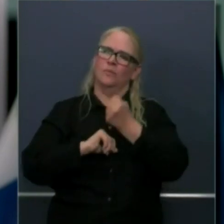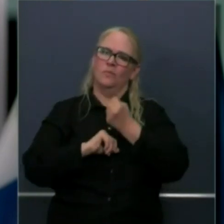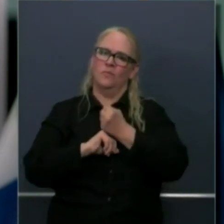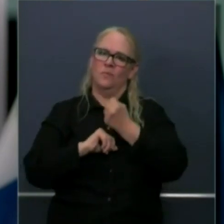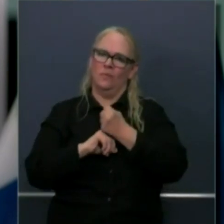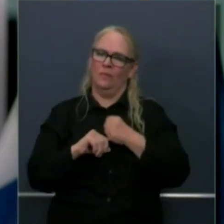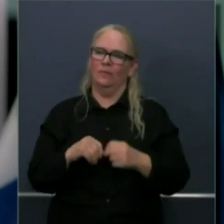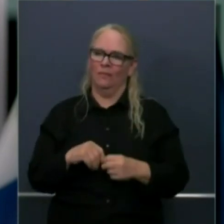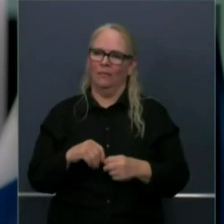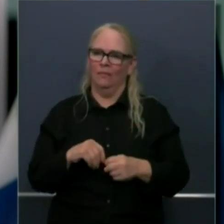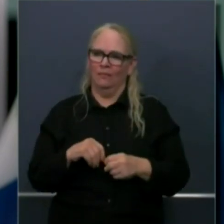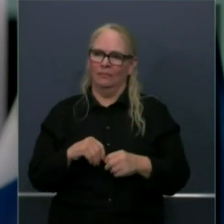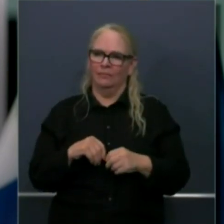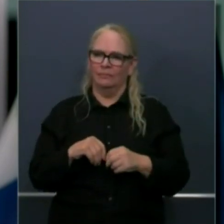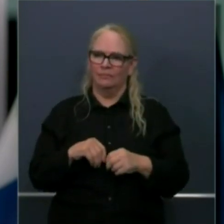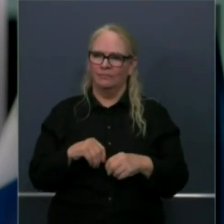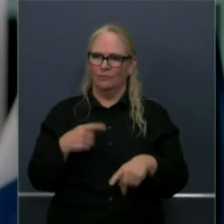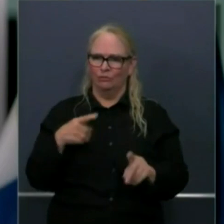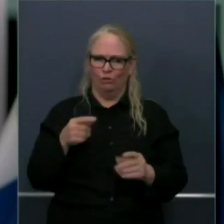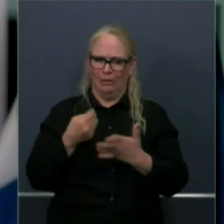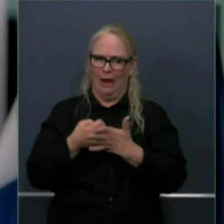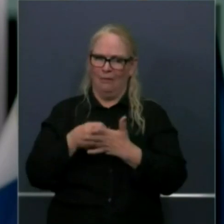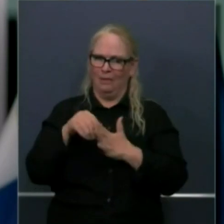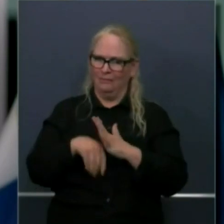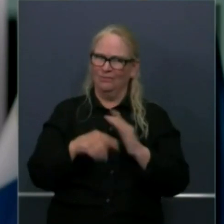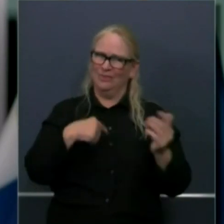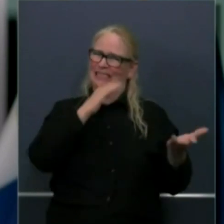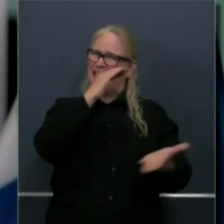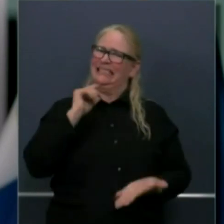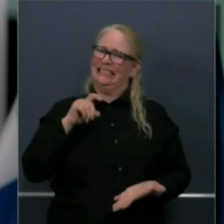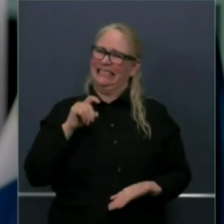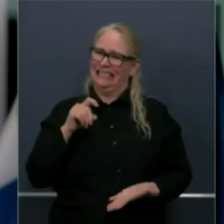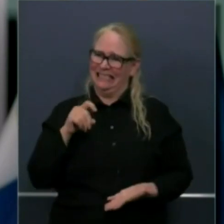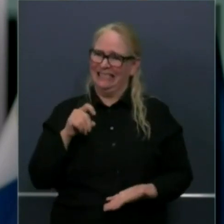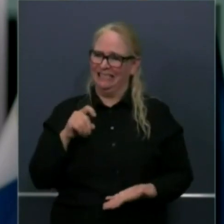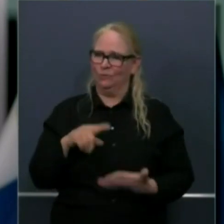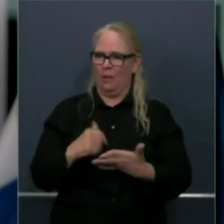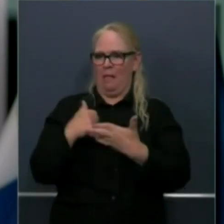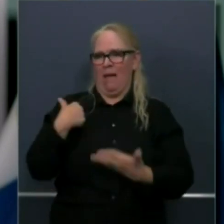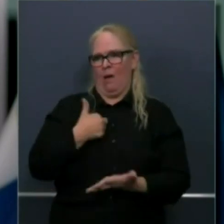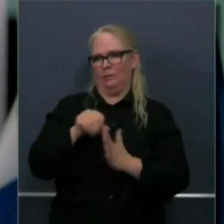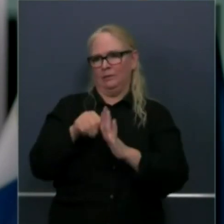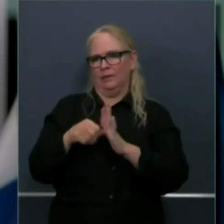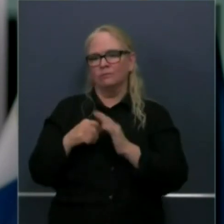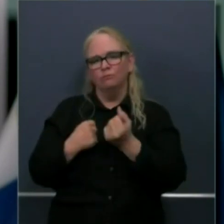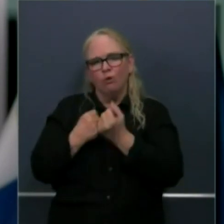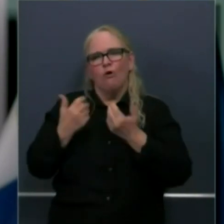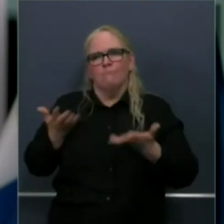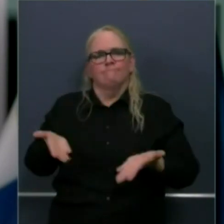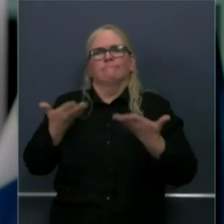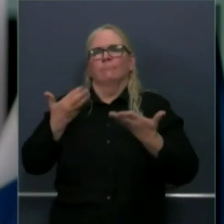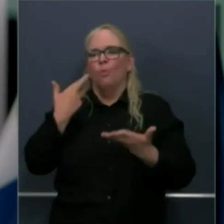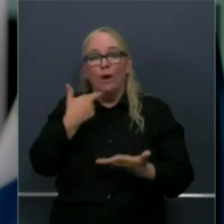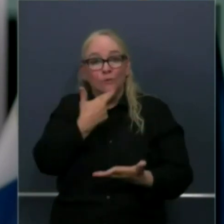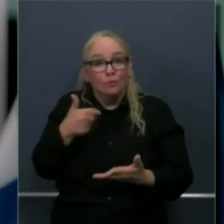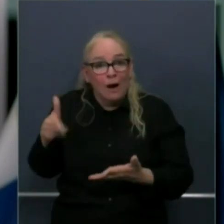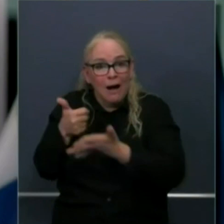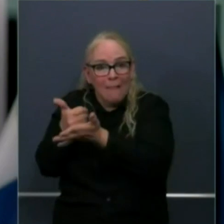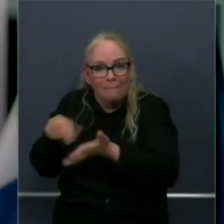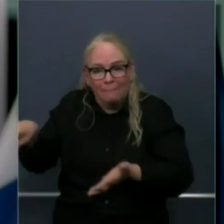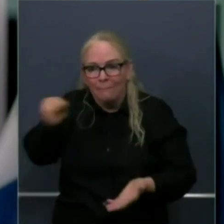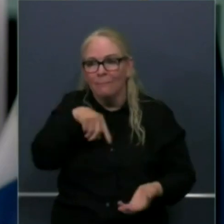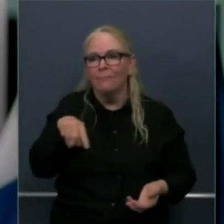economic stimulus within our states the efforts to help support these restaurants and to support these